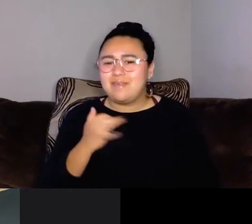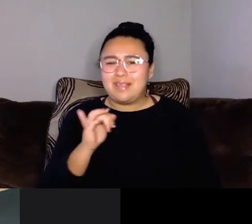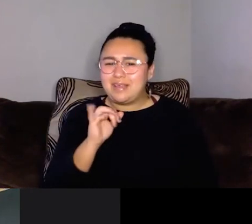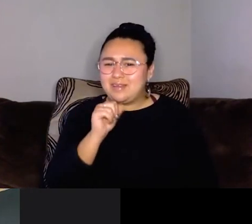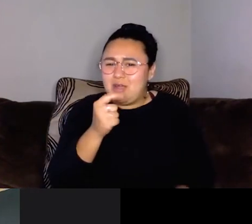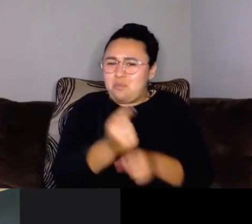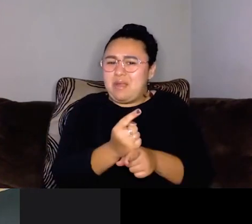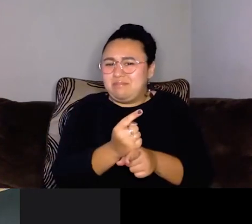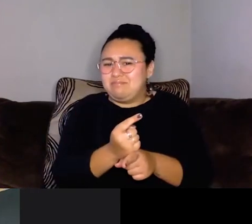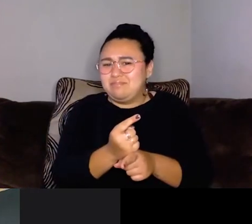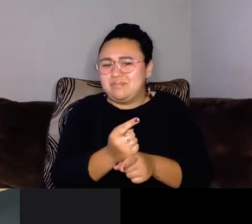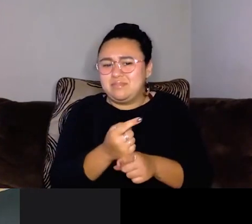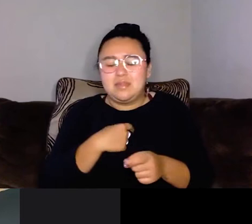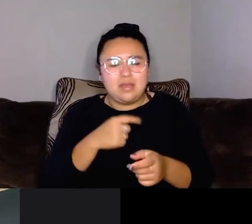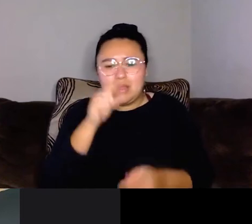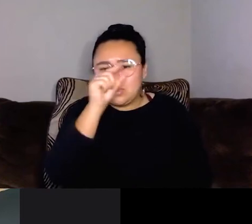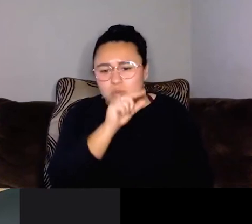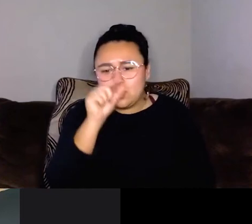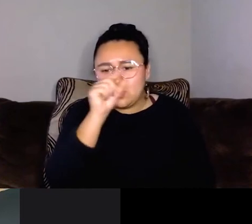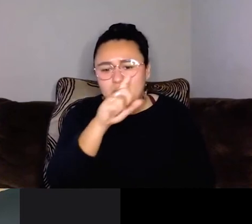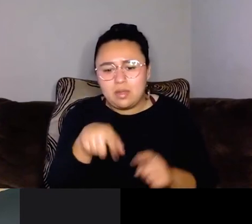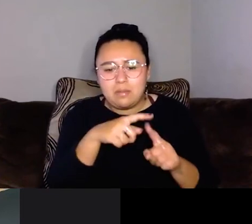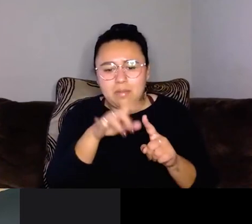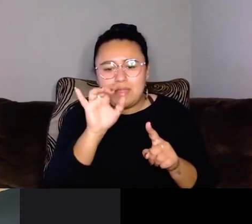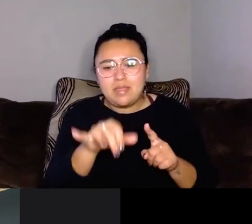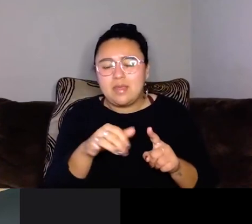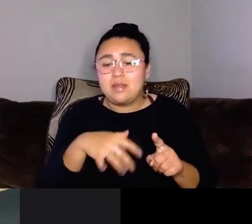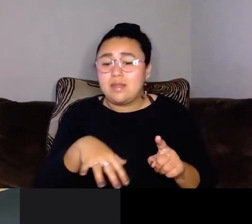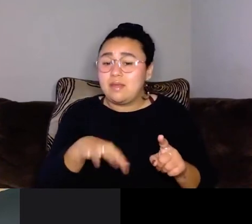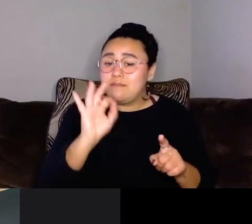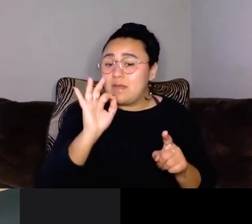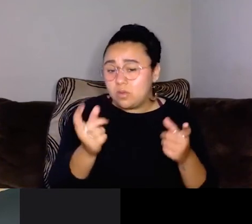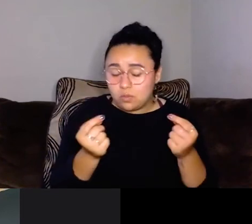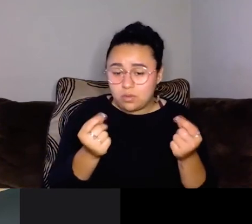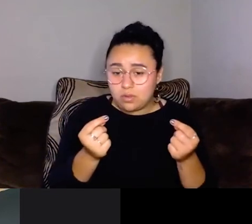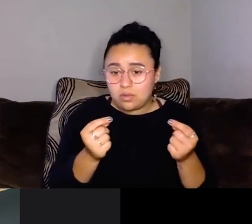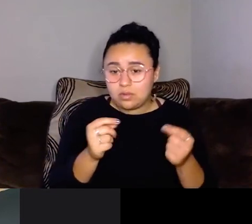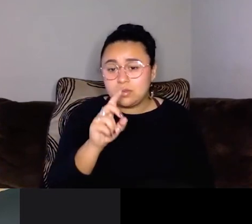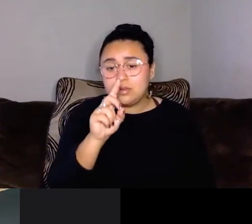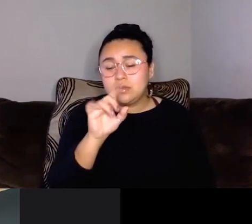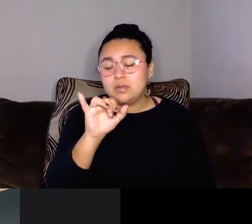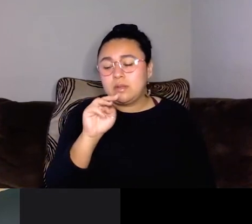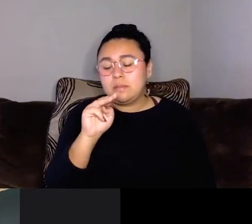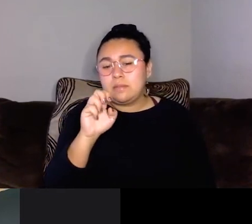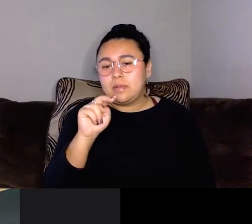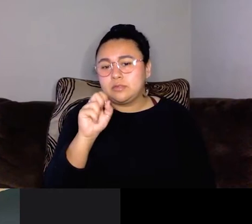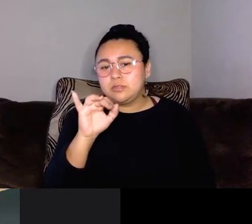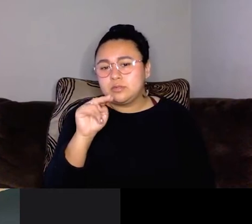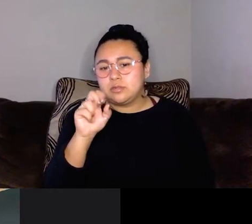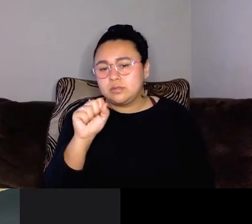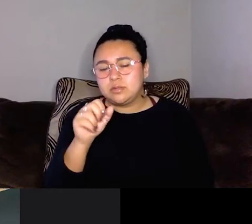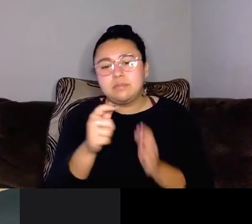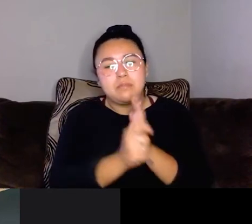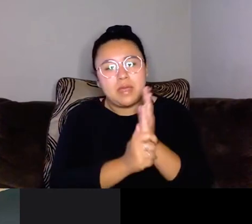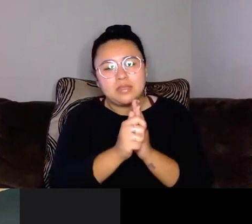So I Googled about that and I came across, um, magazine and those forums